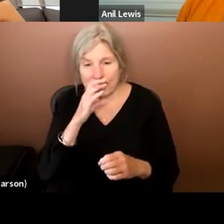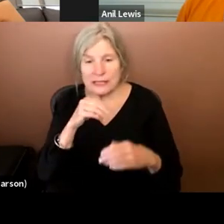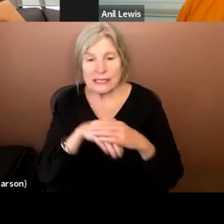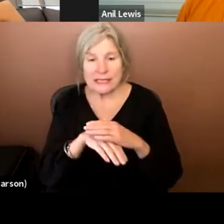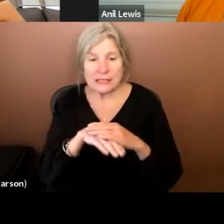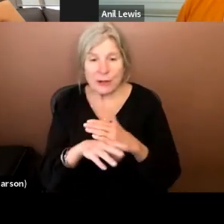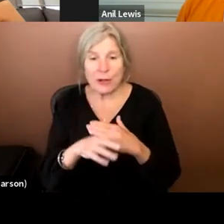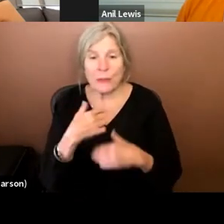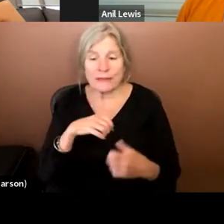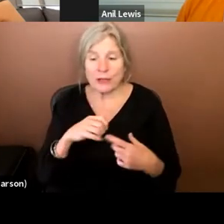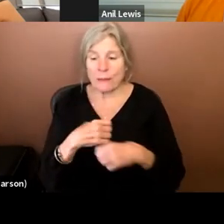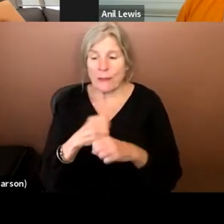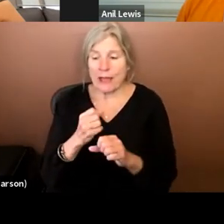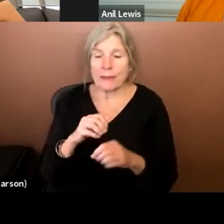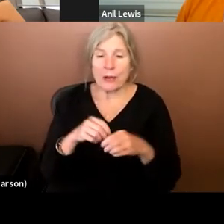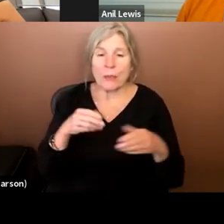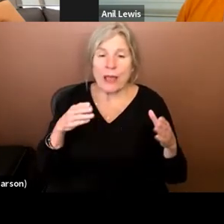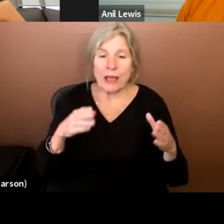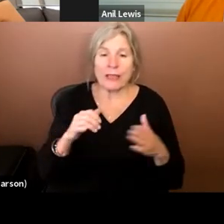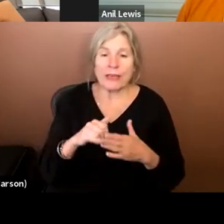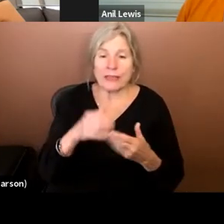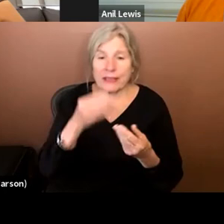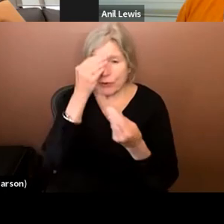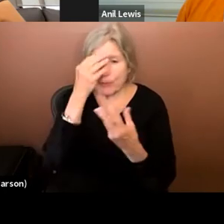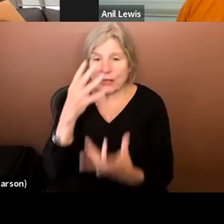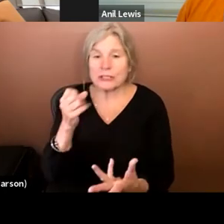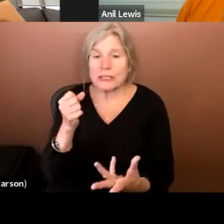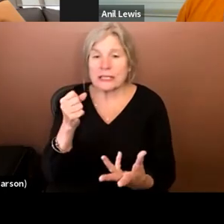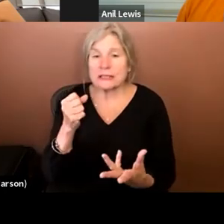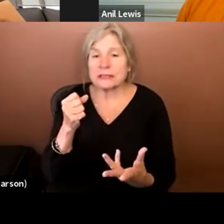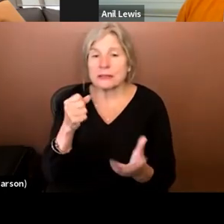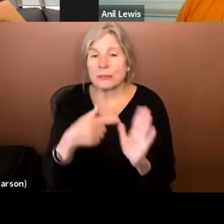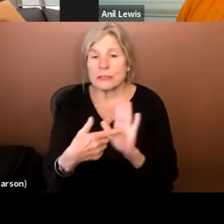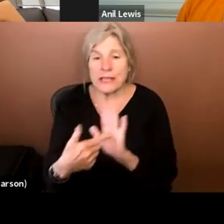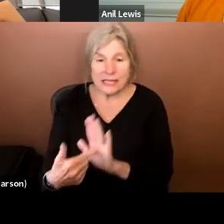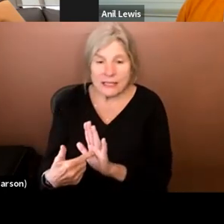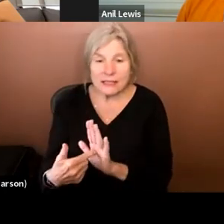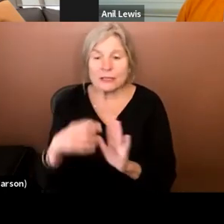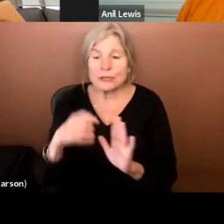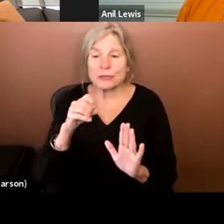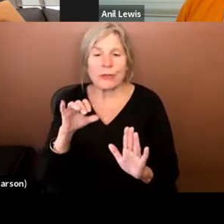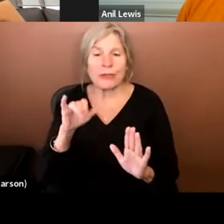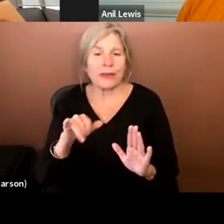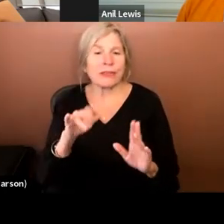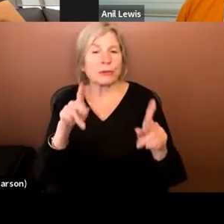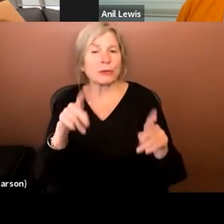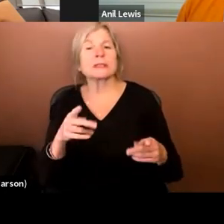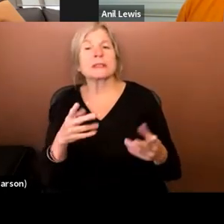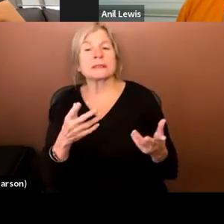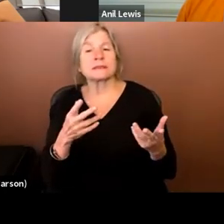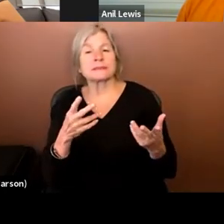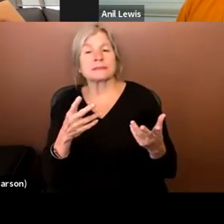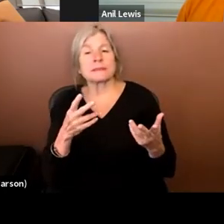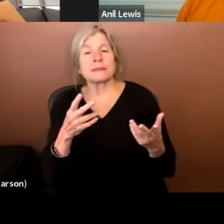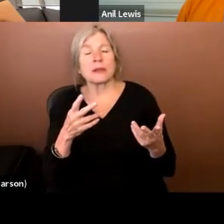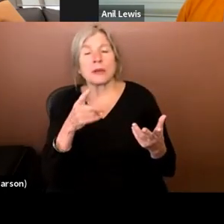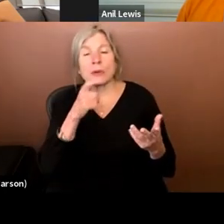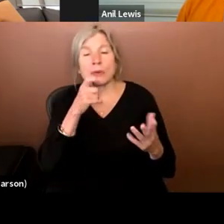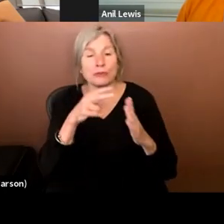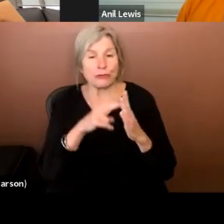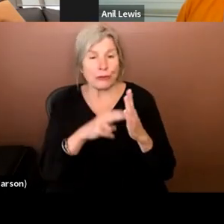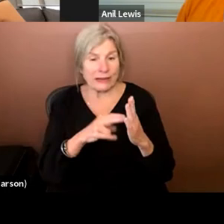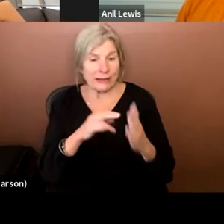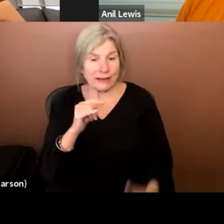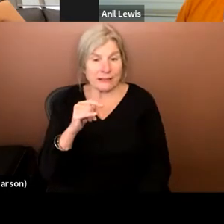we have to make them in a way that the information is presented so that the person who's reading